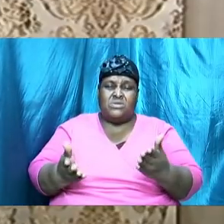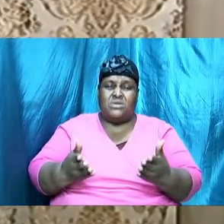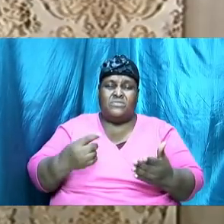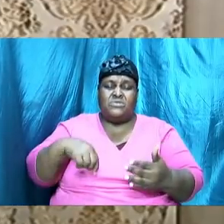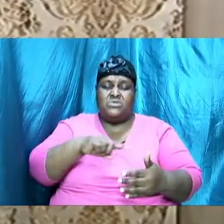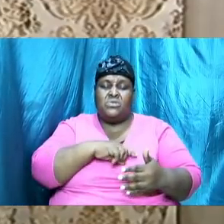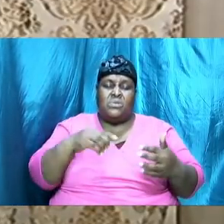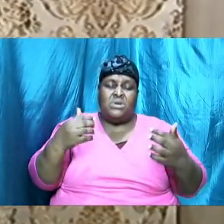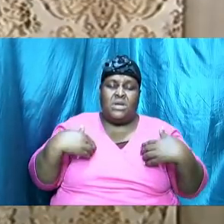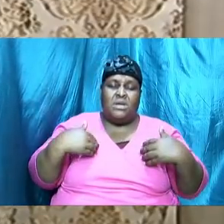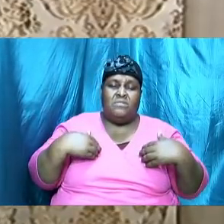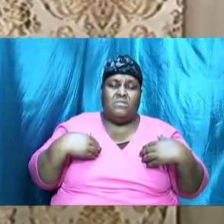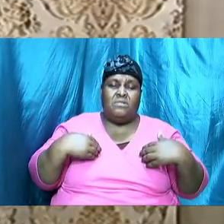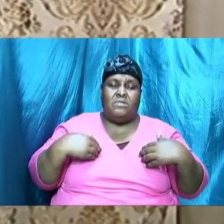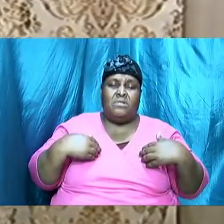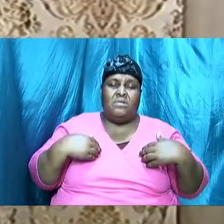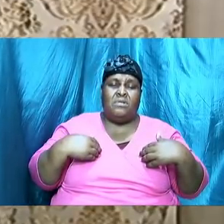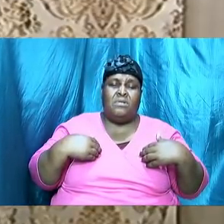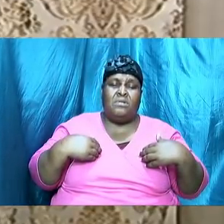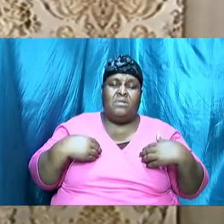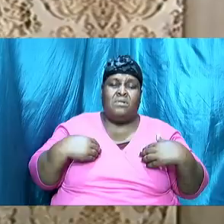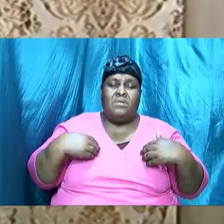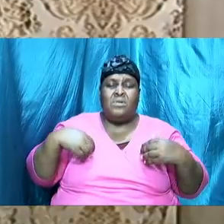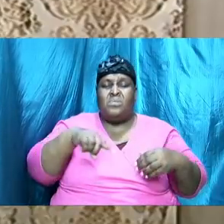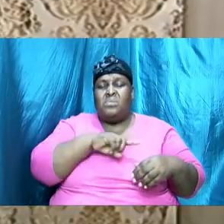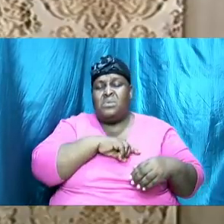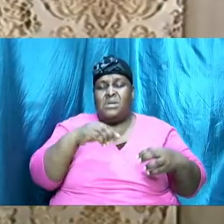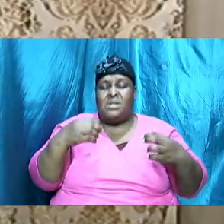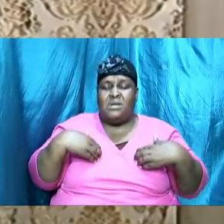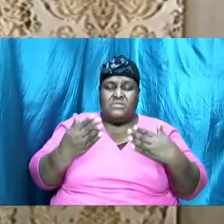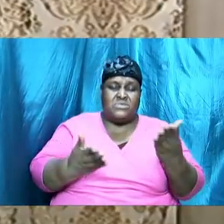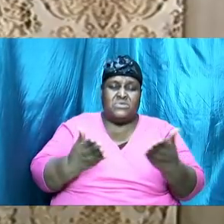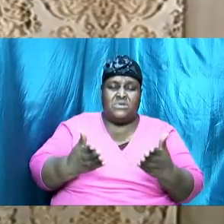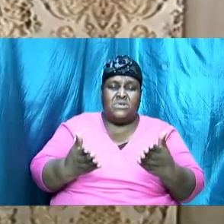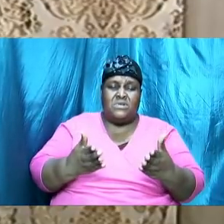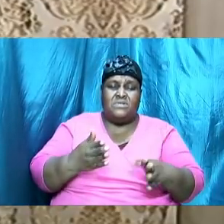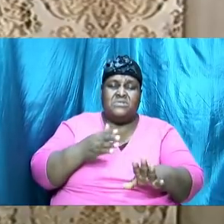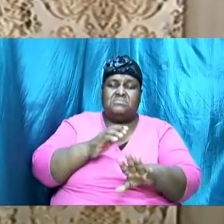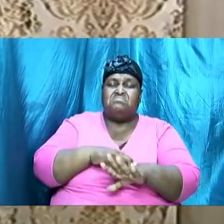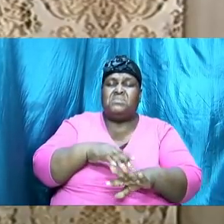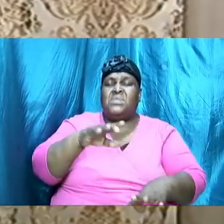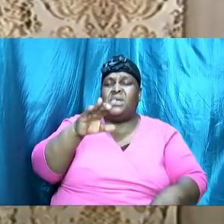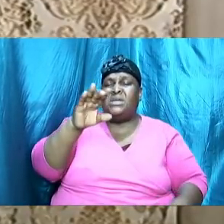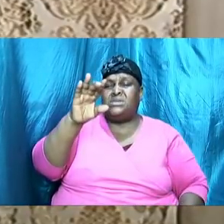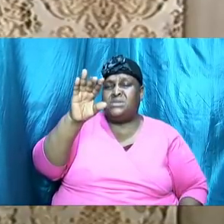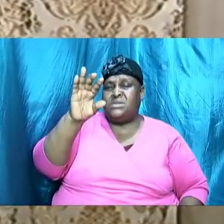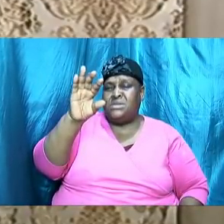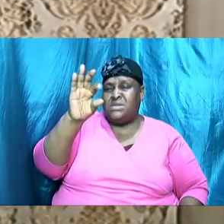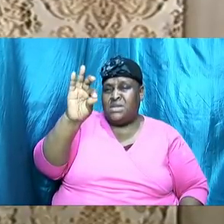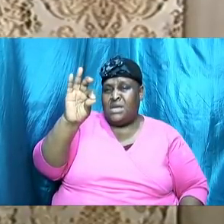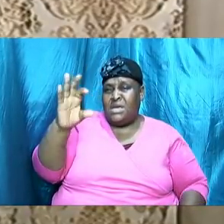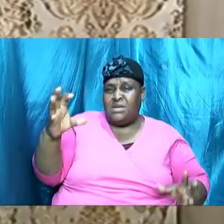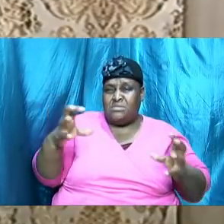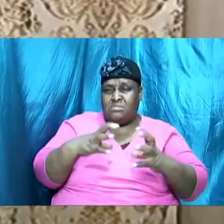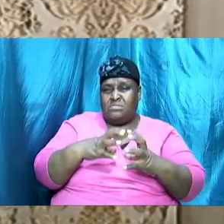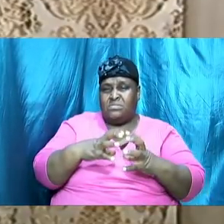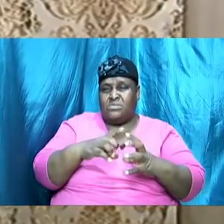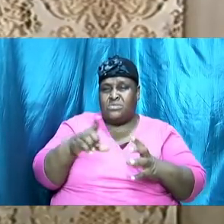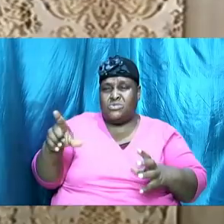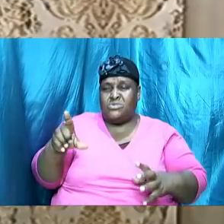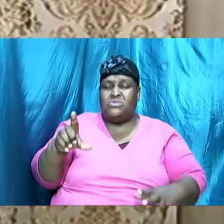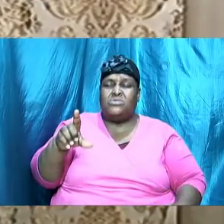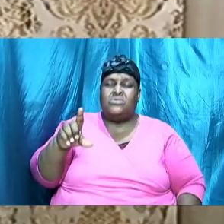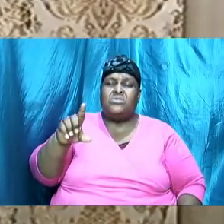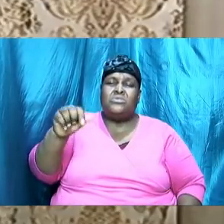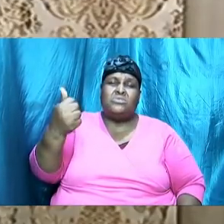we will have it at 9 a.m. to about 10 30 there about so we